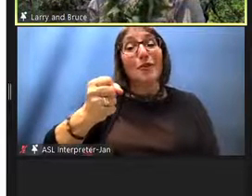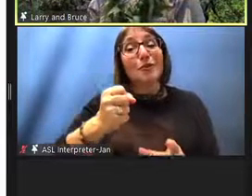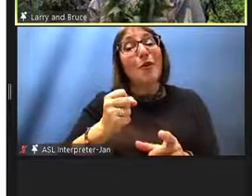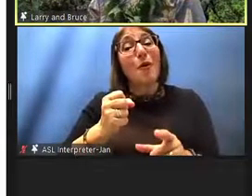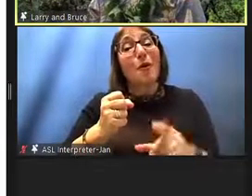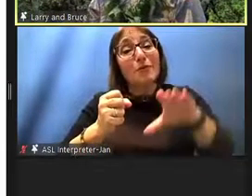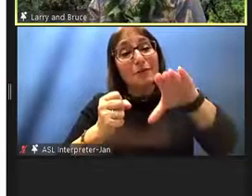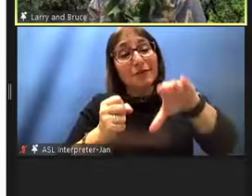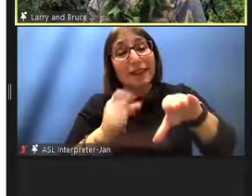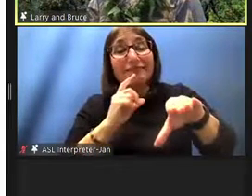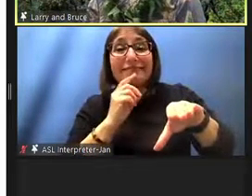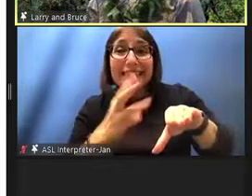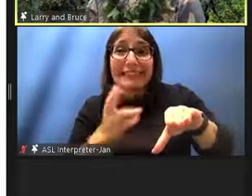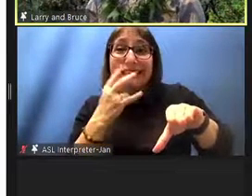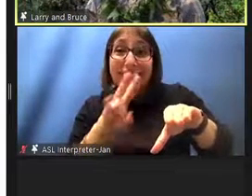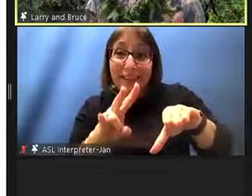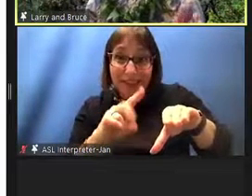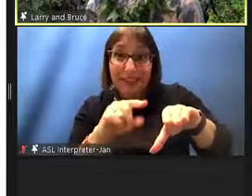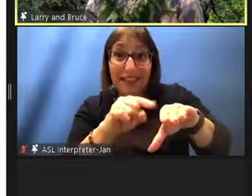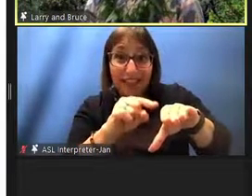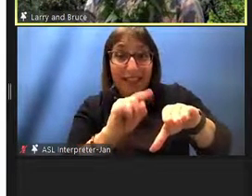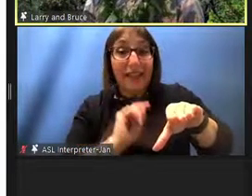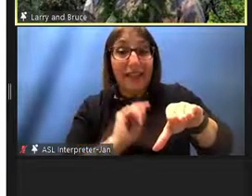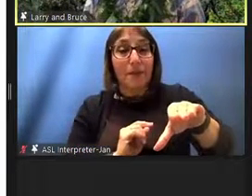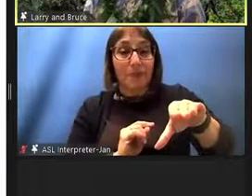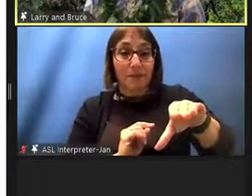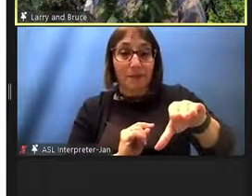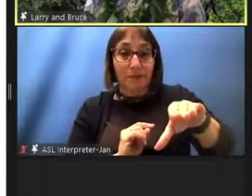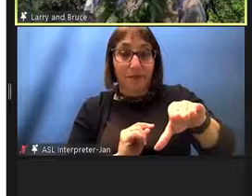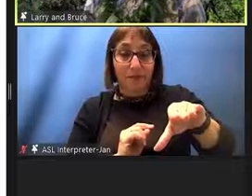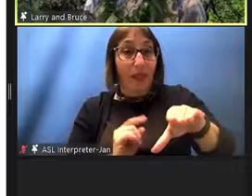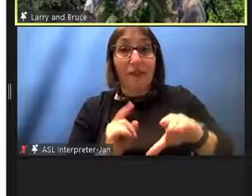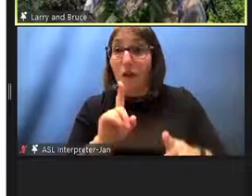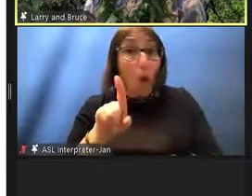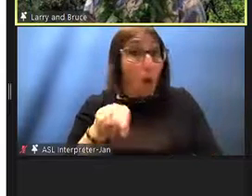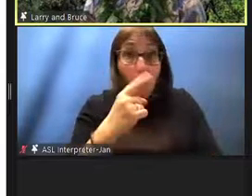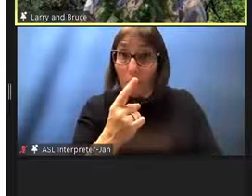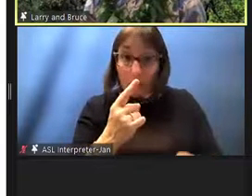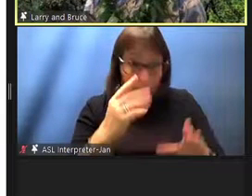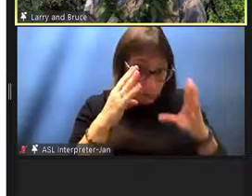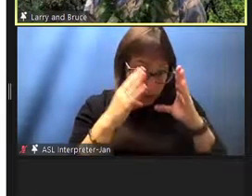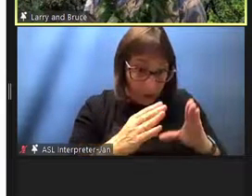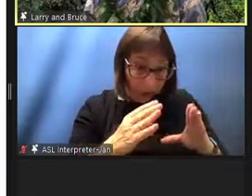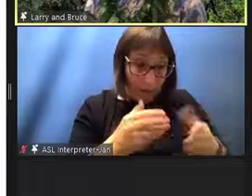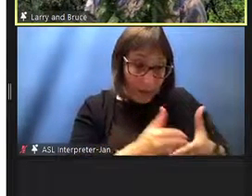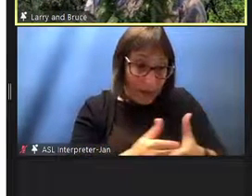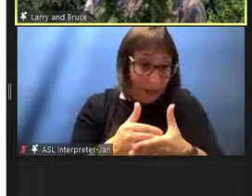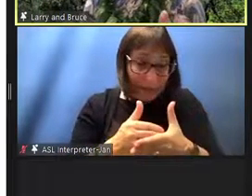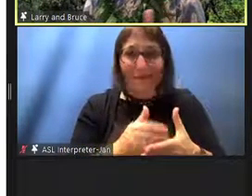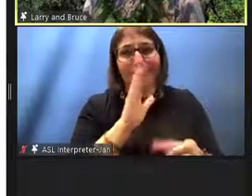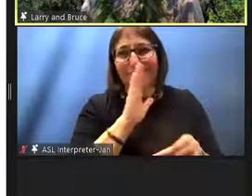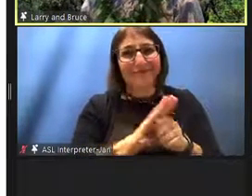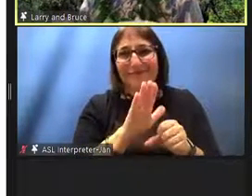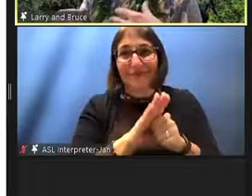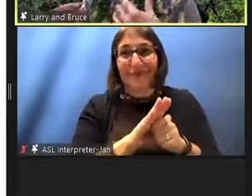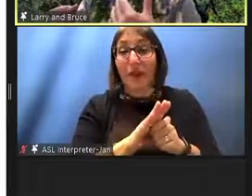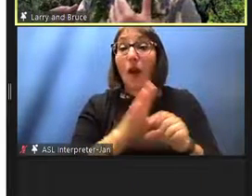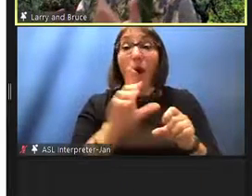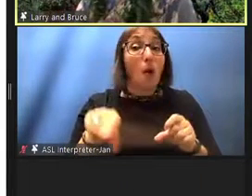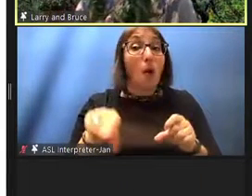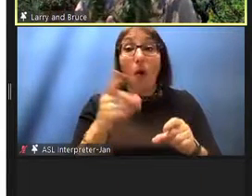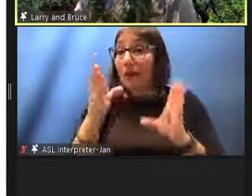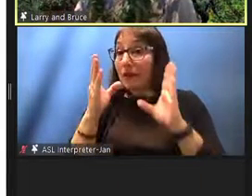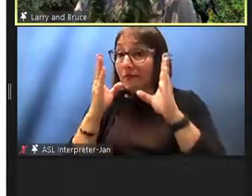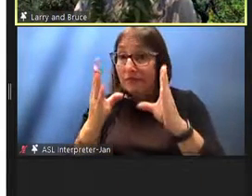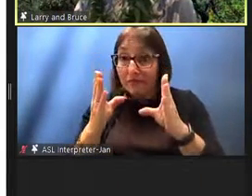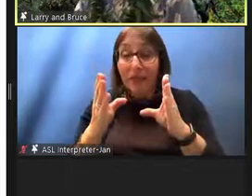years of age. If you only do it for babies, it's not enough, and if you only do it till they're about